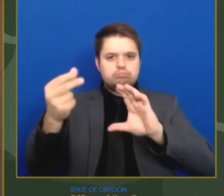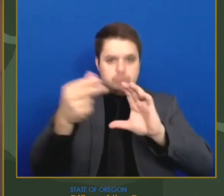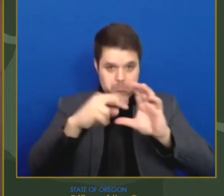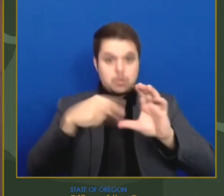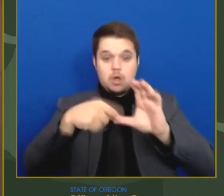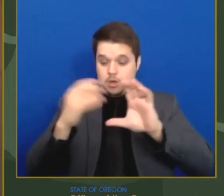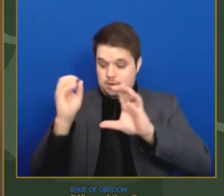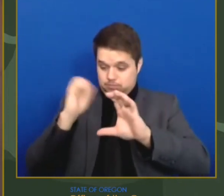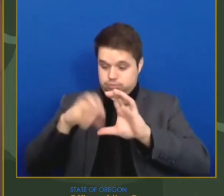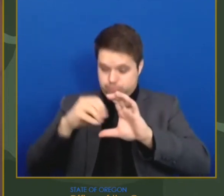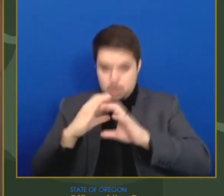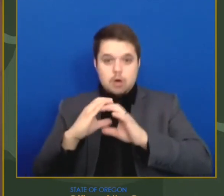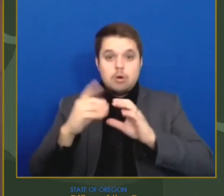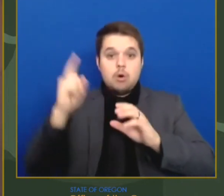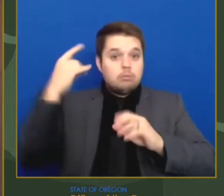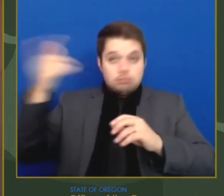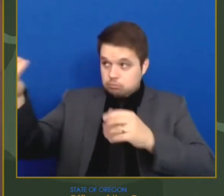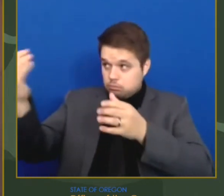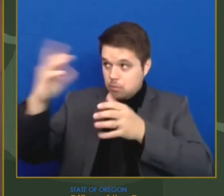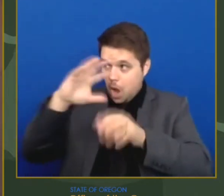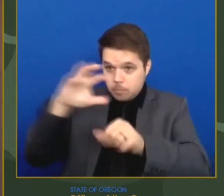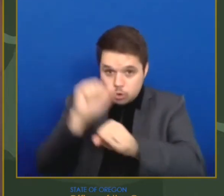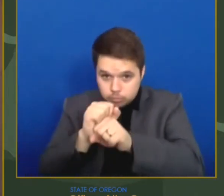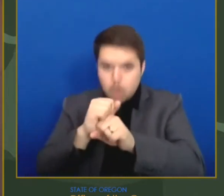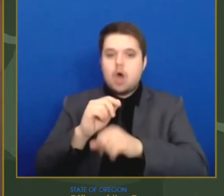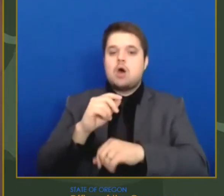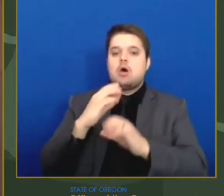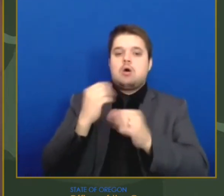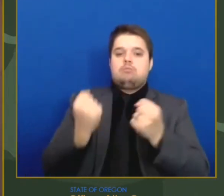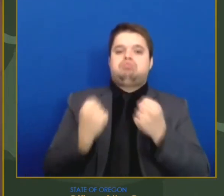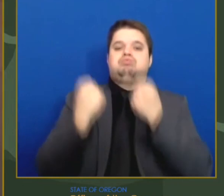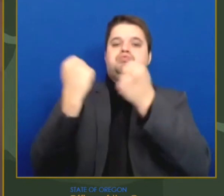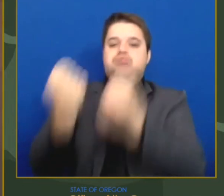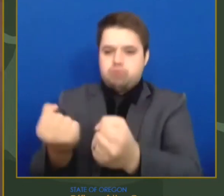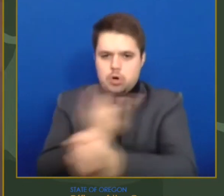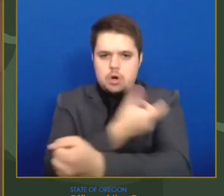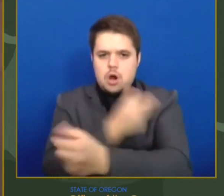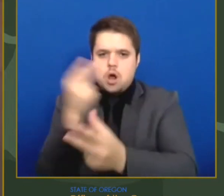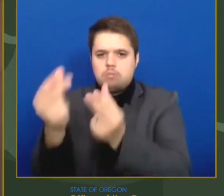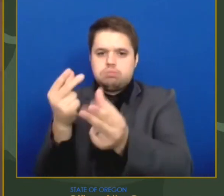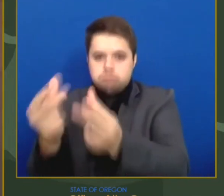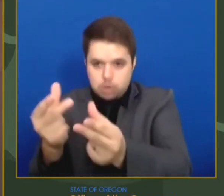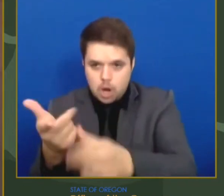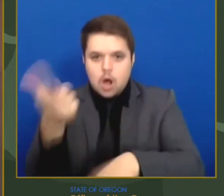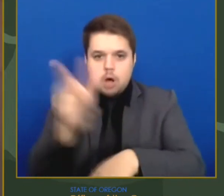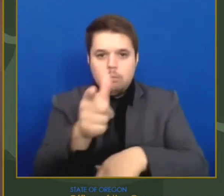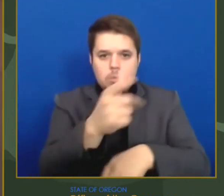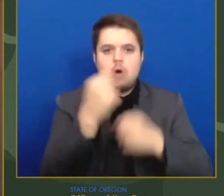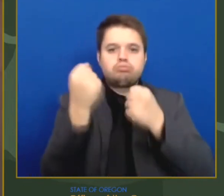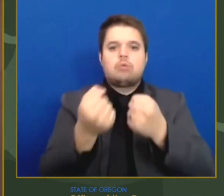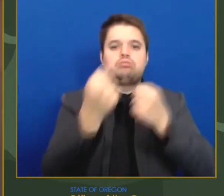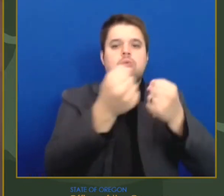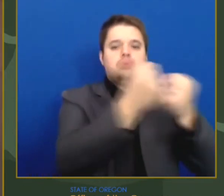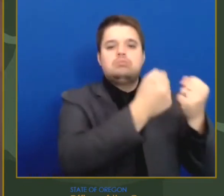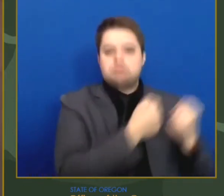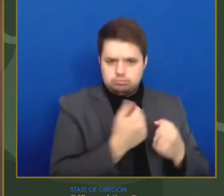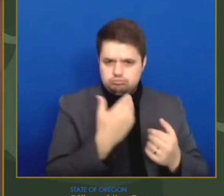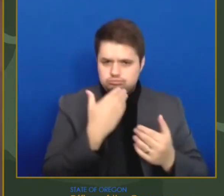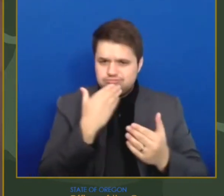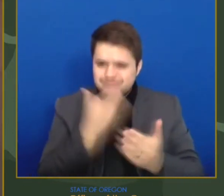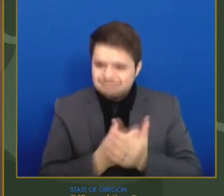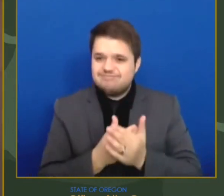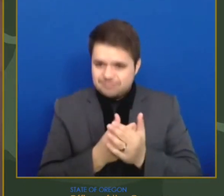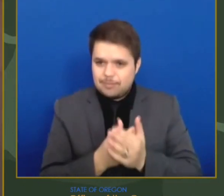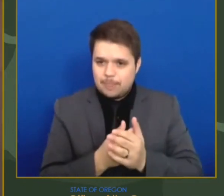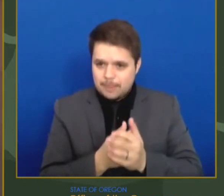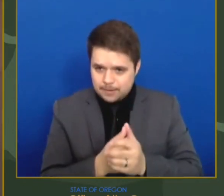Mosaic Medical, serving Central Oregon, is using the remaining vaccine doses allocated to their staff